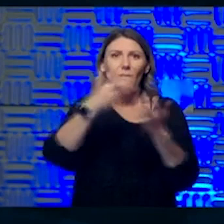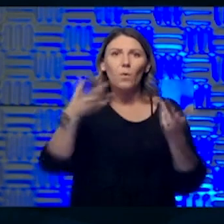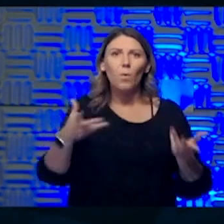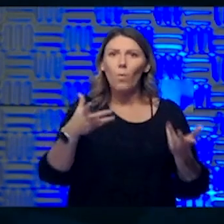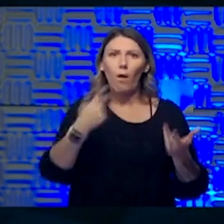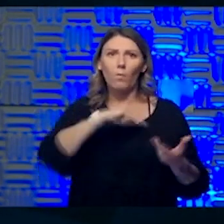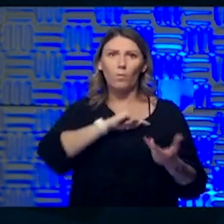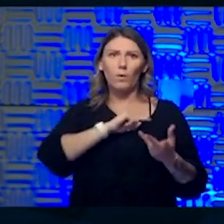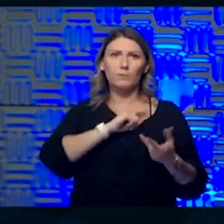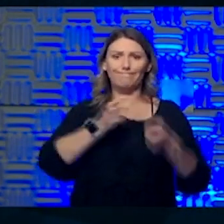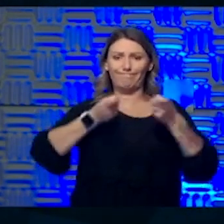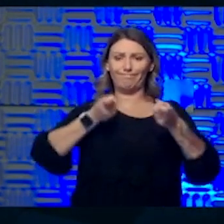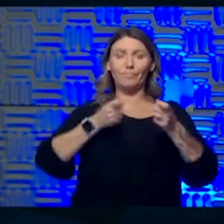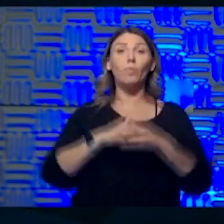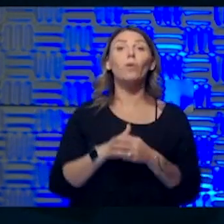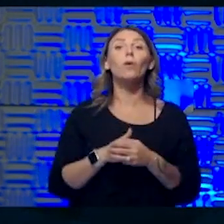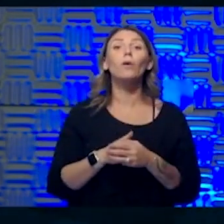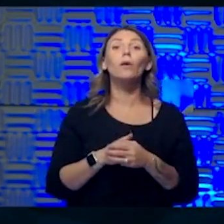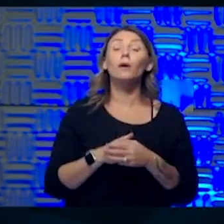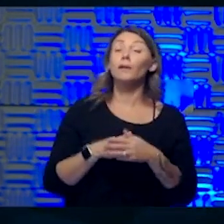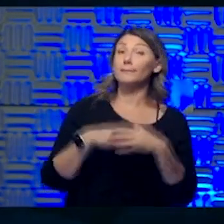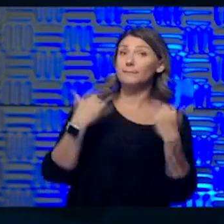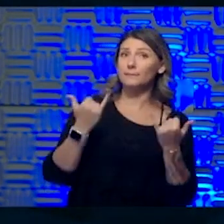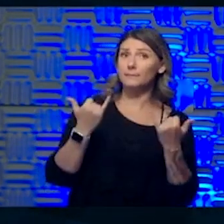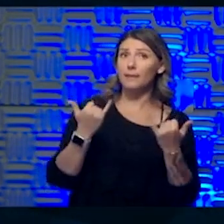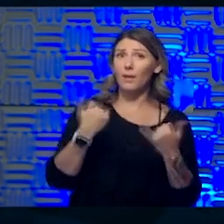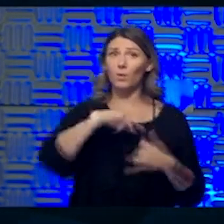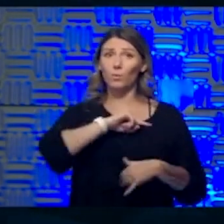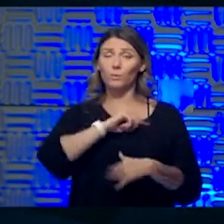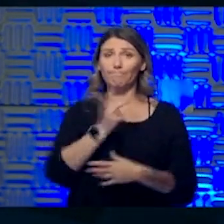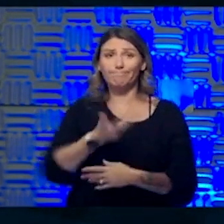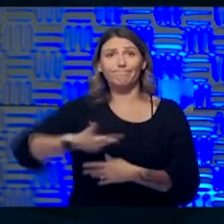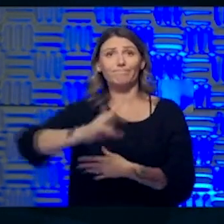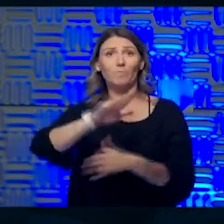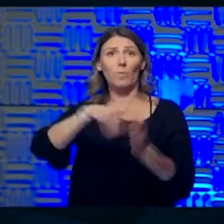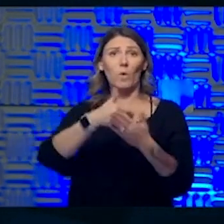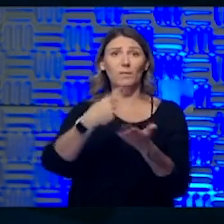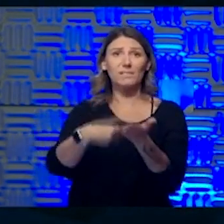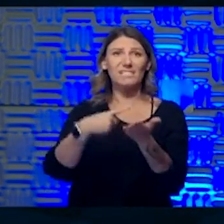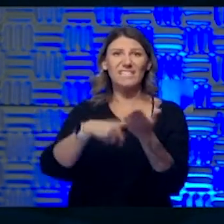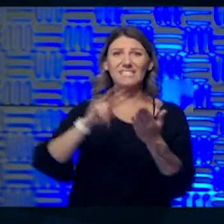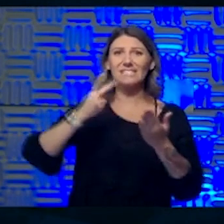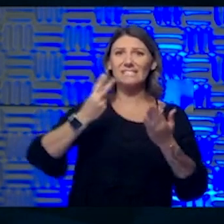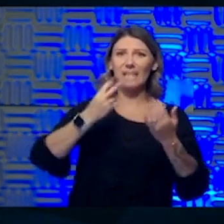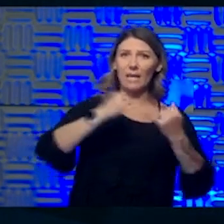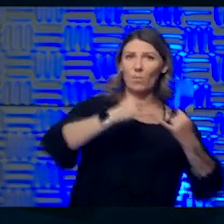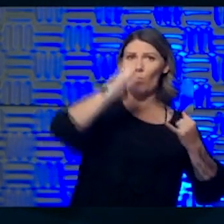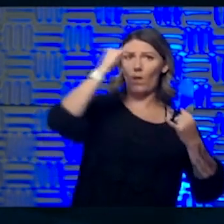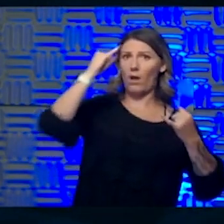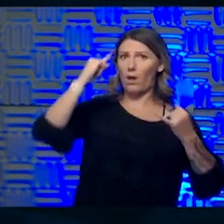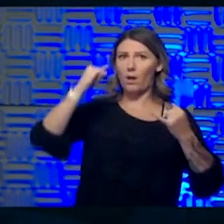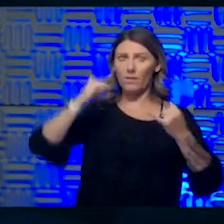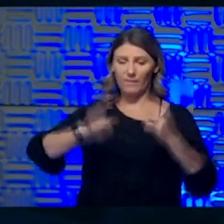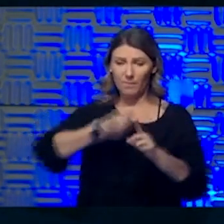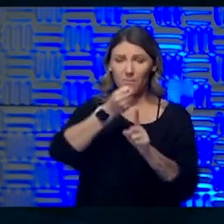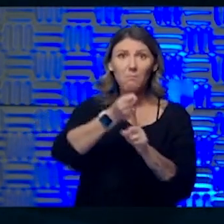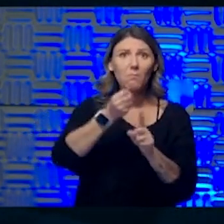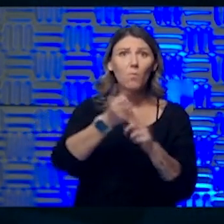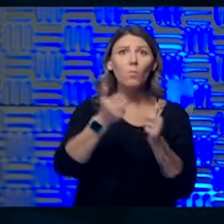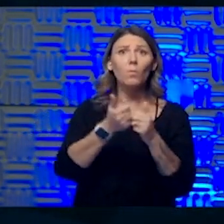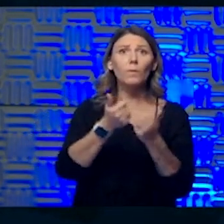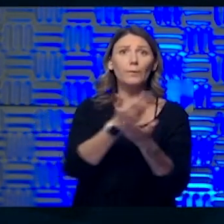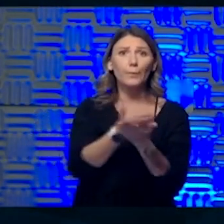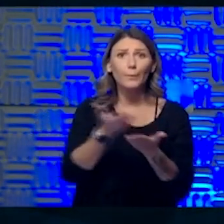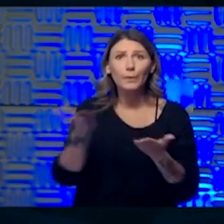talking about here today and Dr. Champion and Dr. Wiley, we saw the second wave where the impact of, of resource restriction and some of that resource